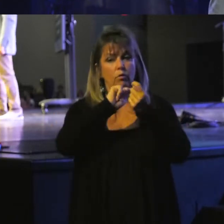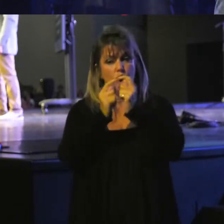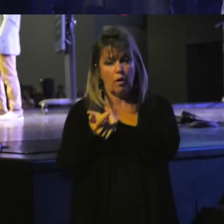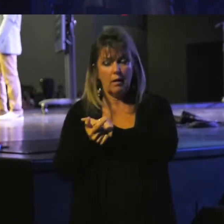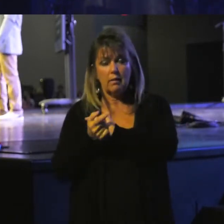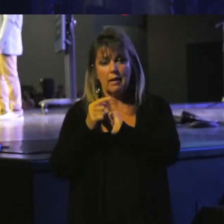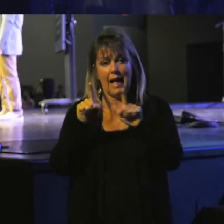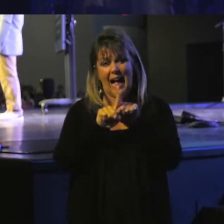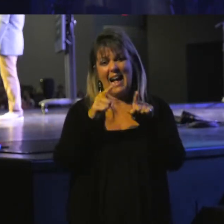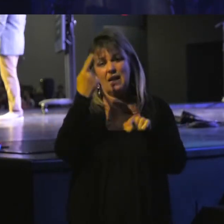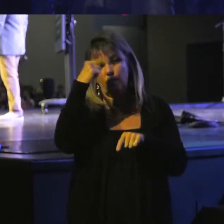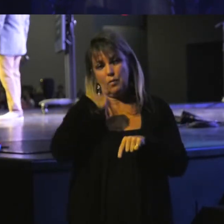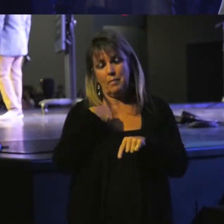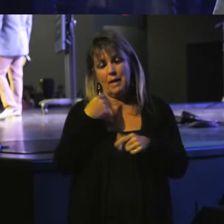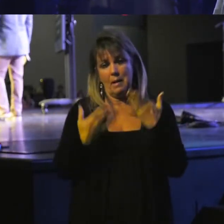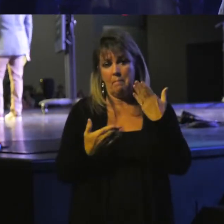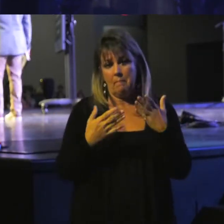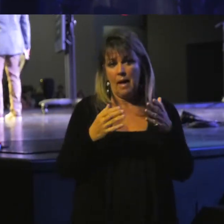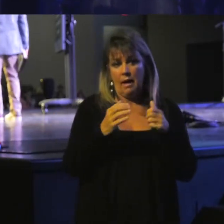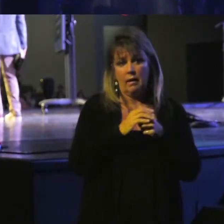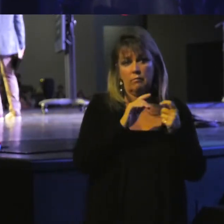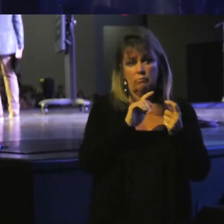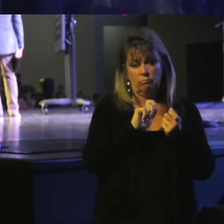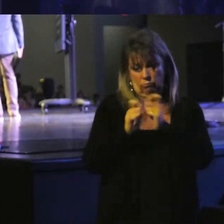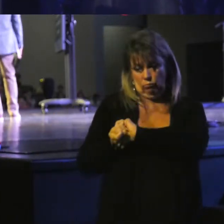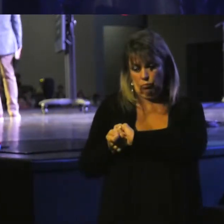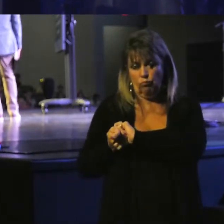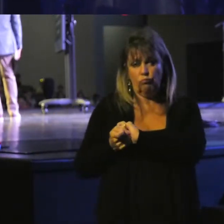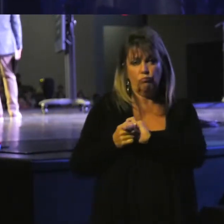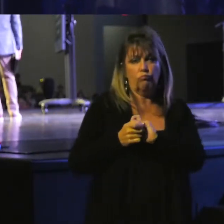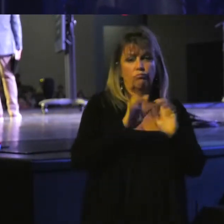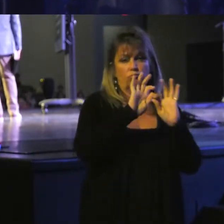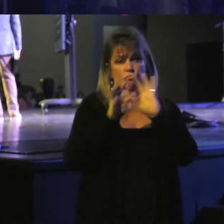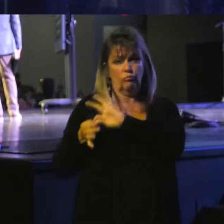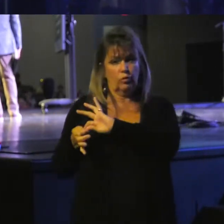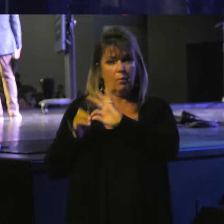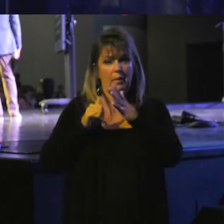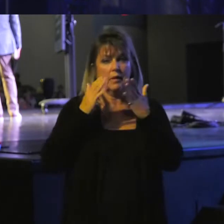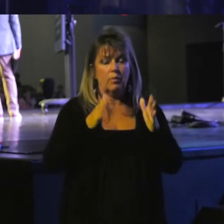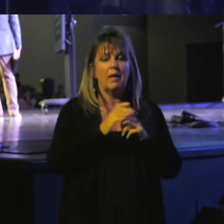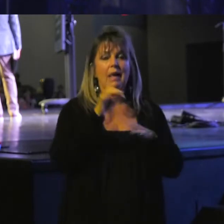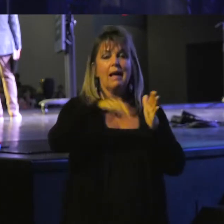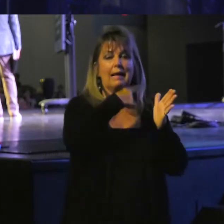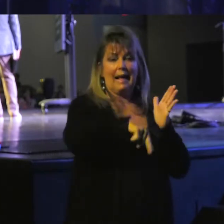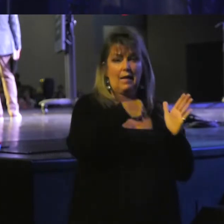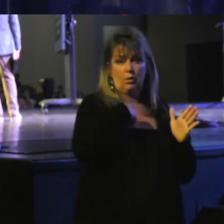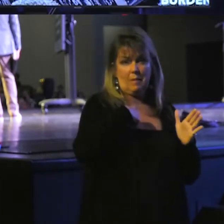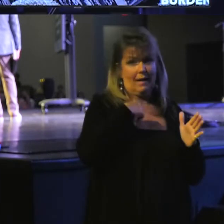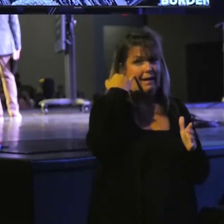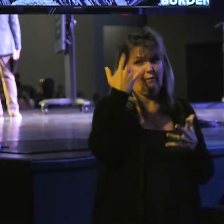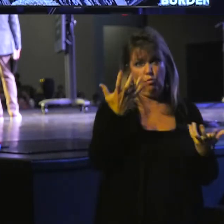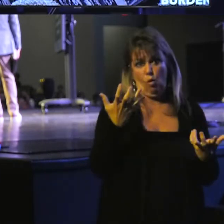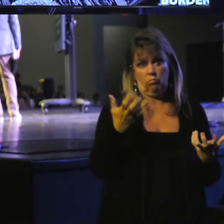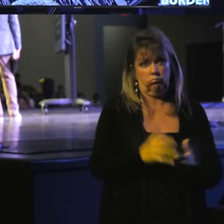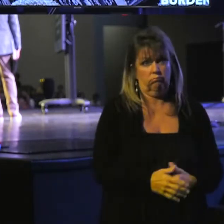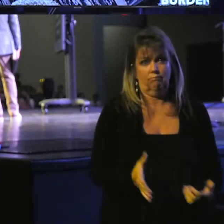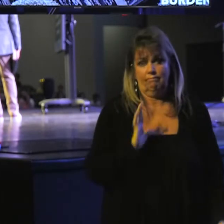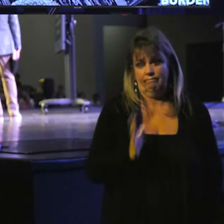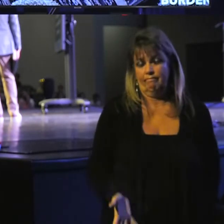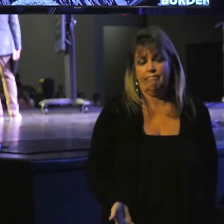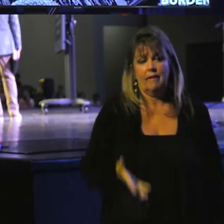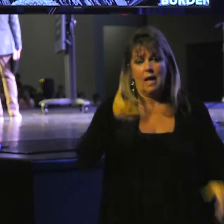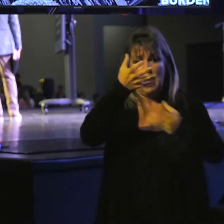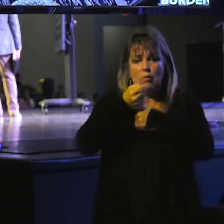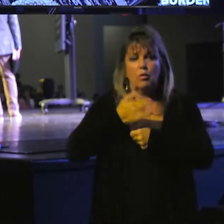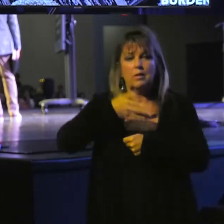but as for me, you might translate this way in my vocabulary. Cancel me if you want to. I will